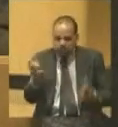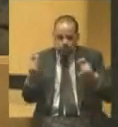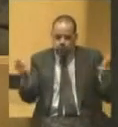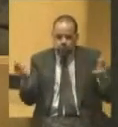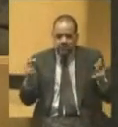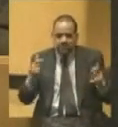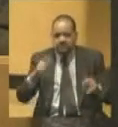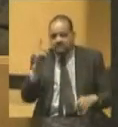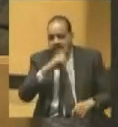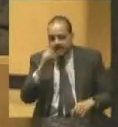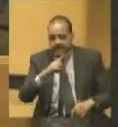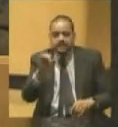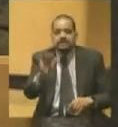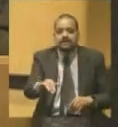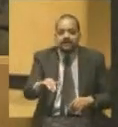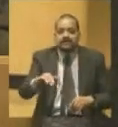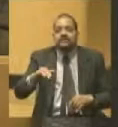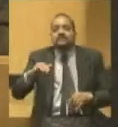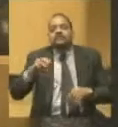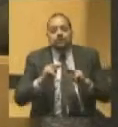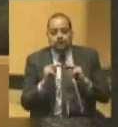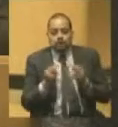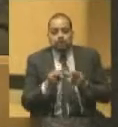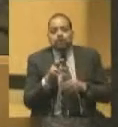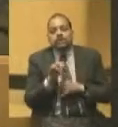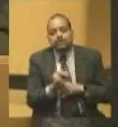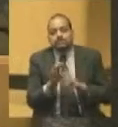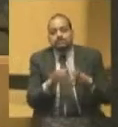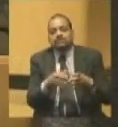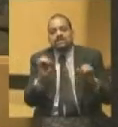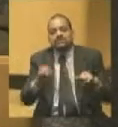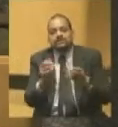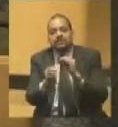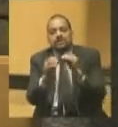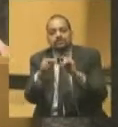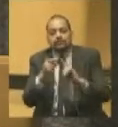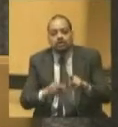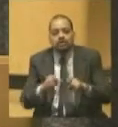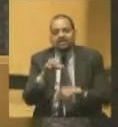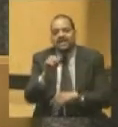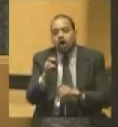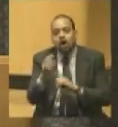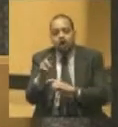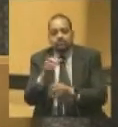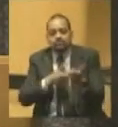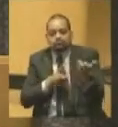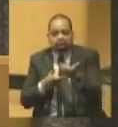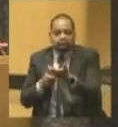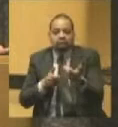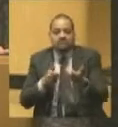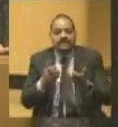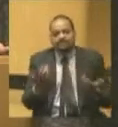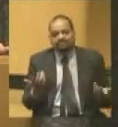restored by the armed hand, unquote. That's Seymour's idea. Well, election day in Connecticut came